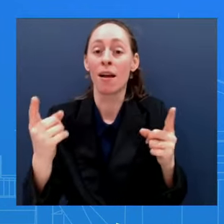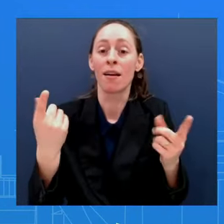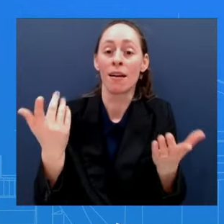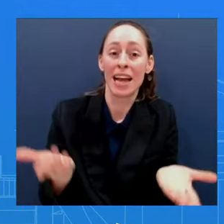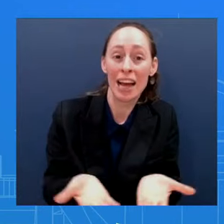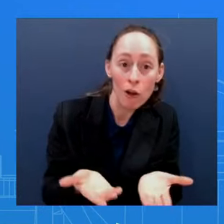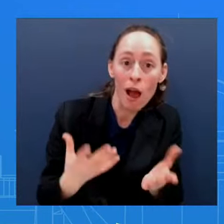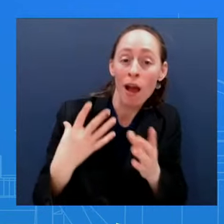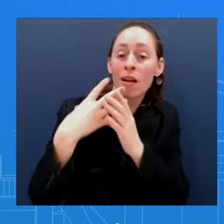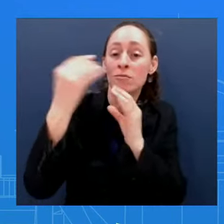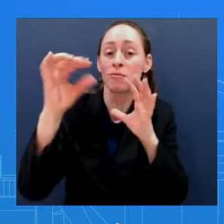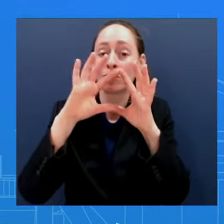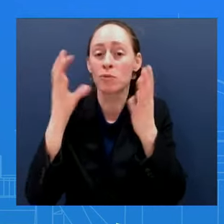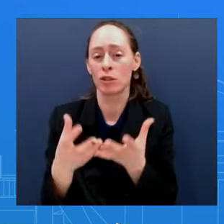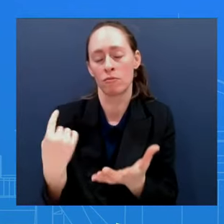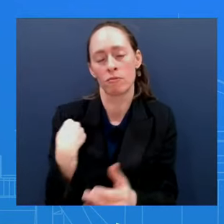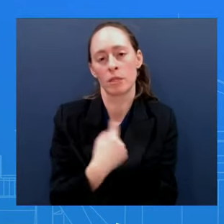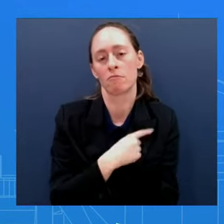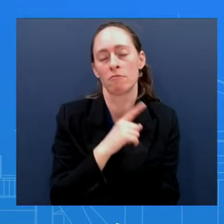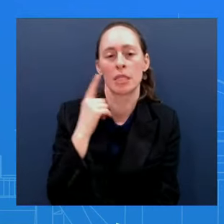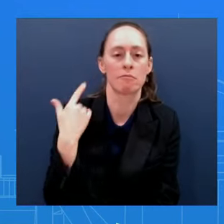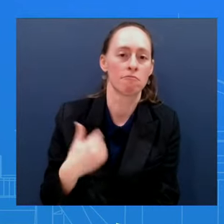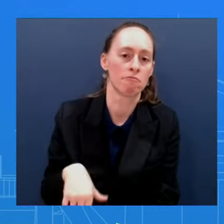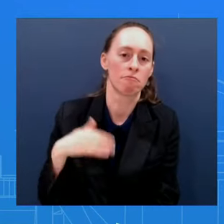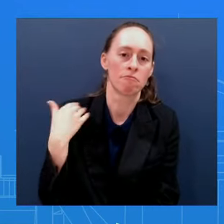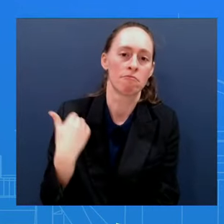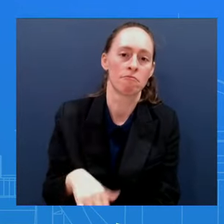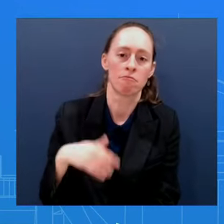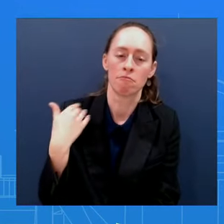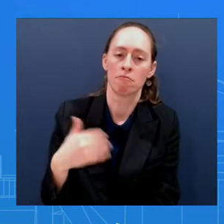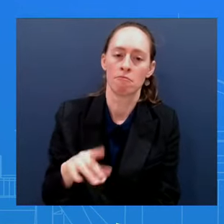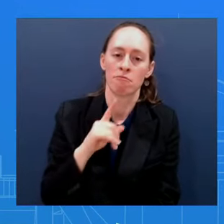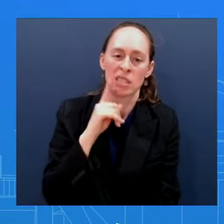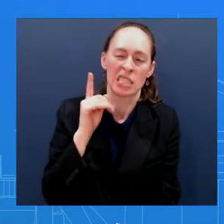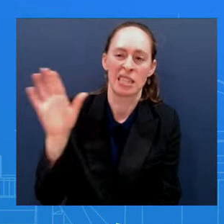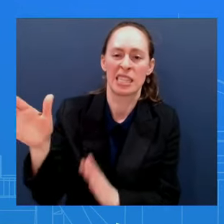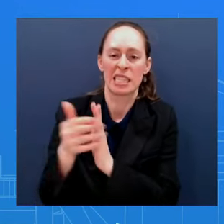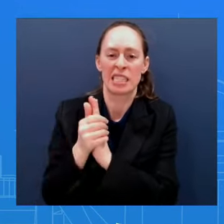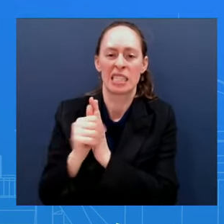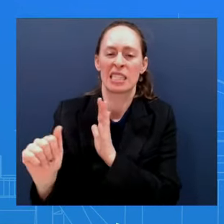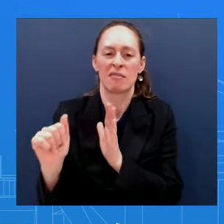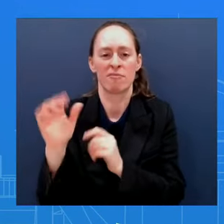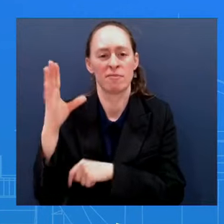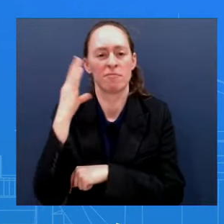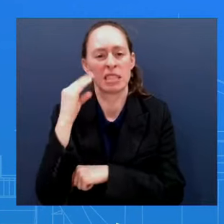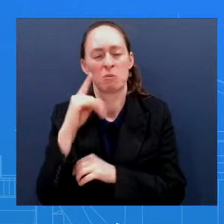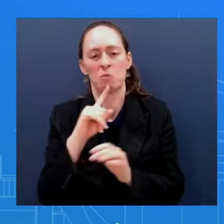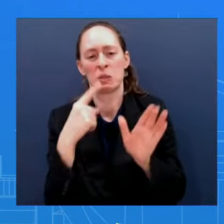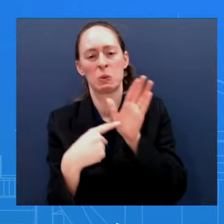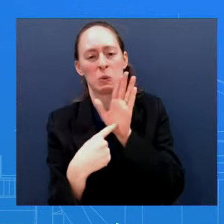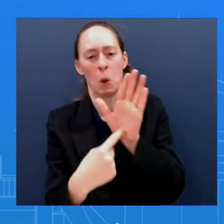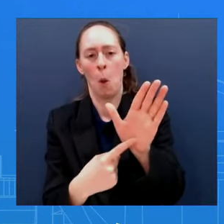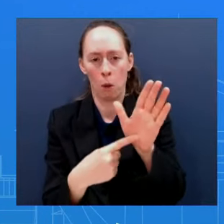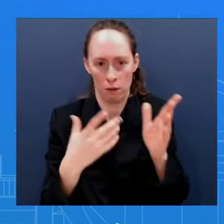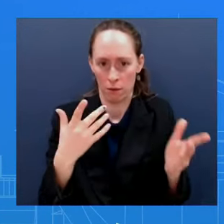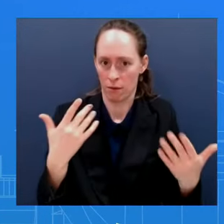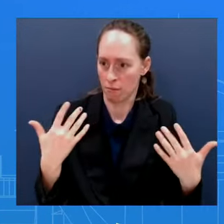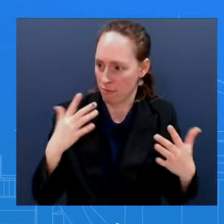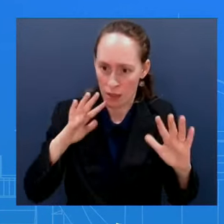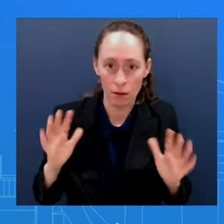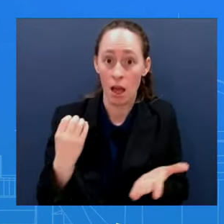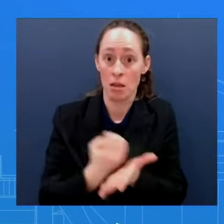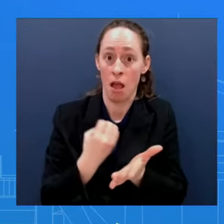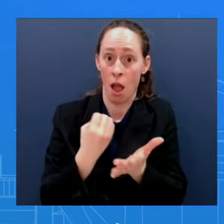we're going to speak to We're going to speak to how he turned the economy back on its feet We're going to speak to the 14.8 million jobs that he was able to create How